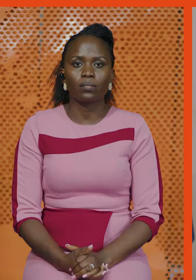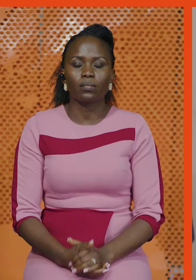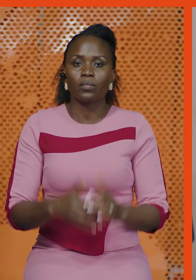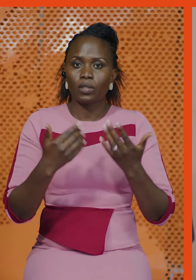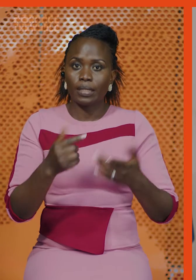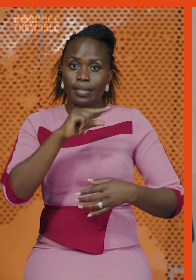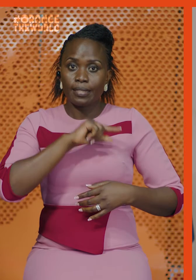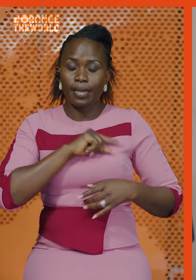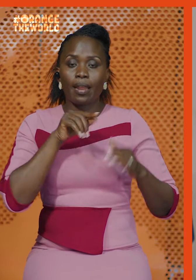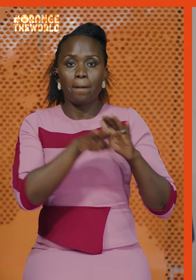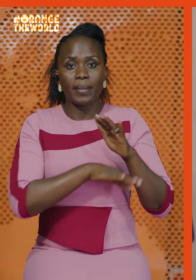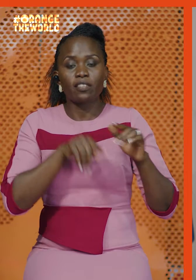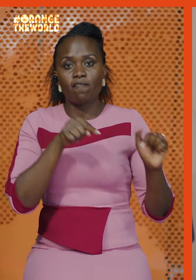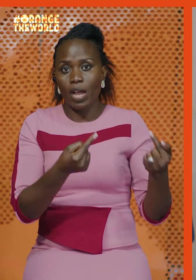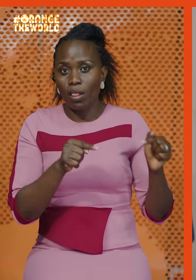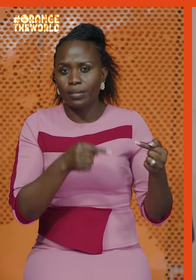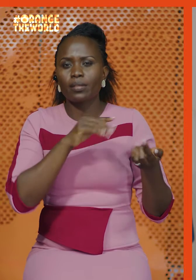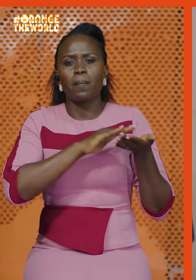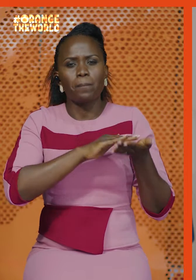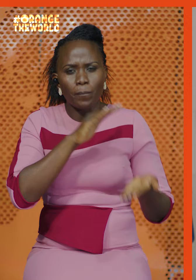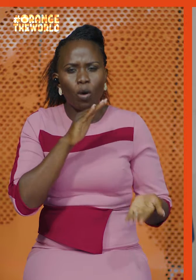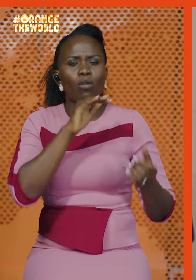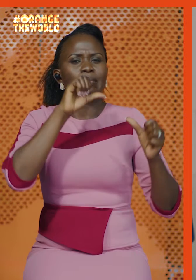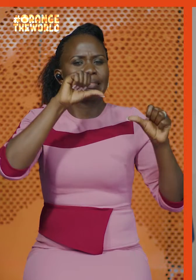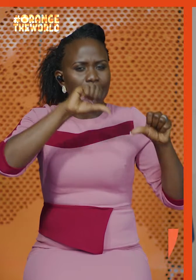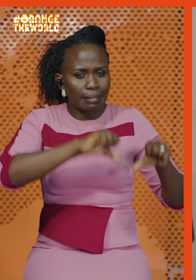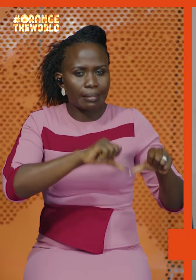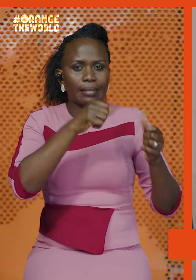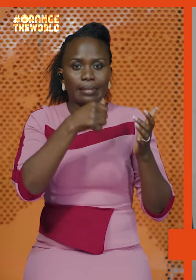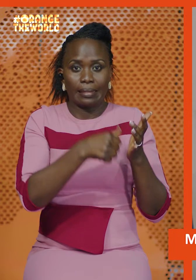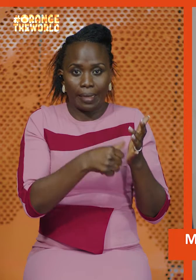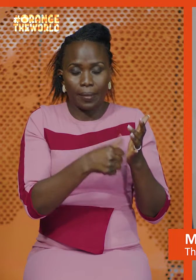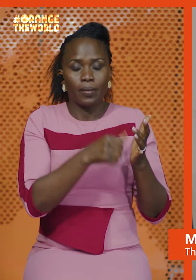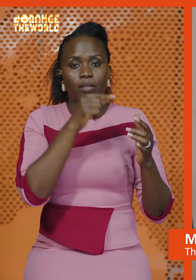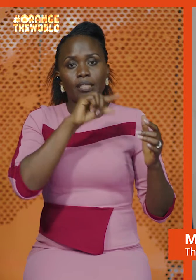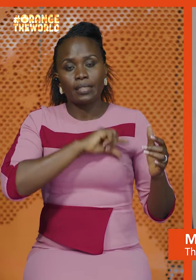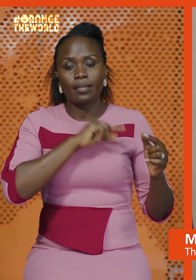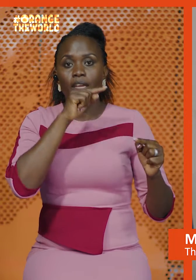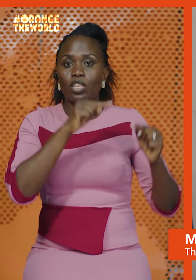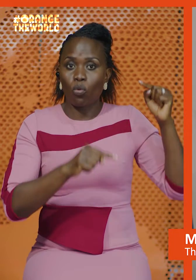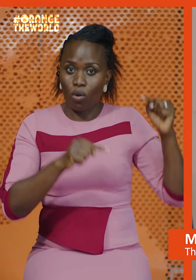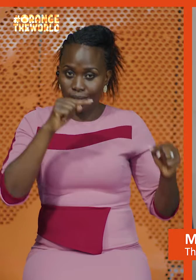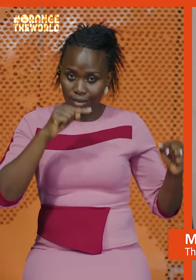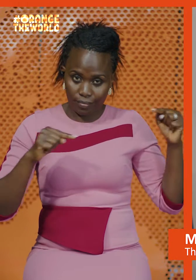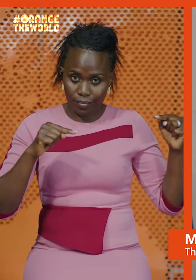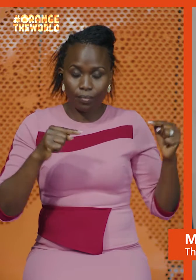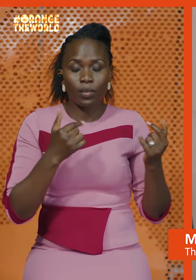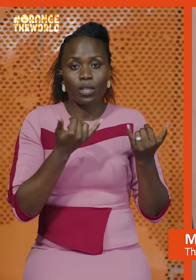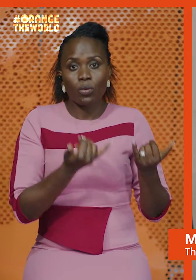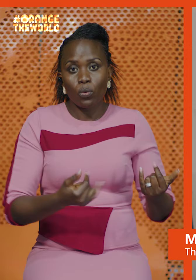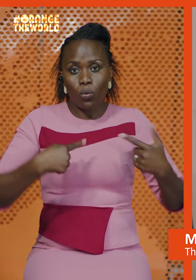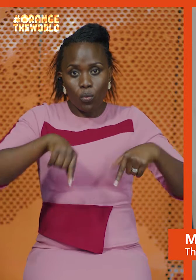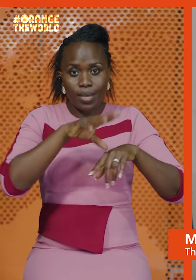Gender-based violence is the most extreme form of gender inequality and that's why